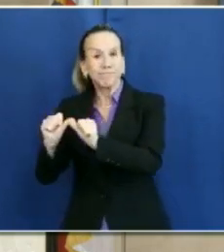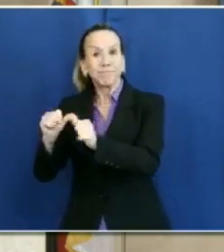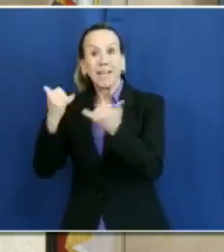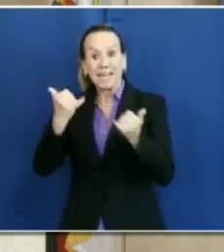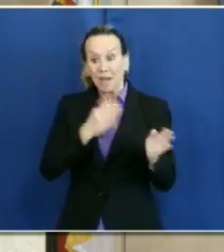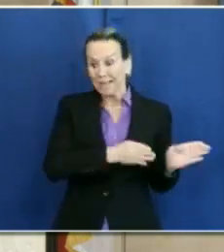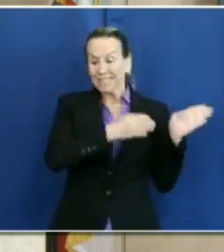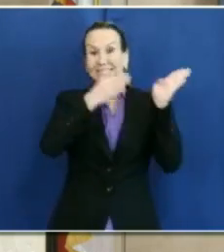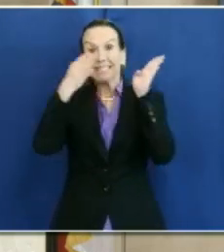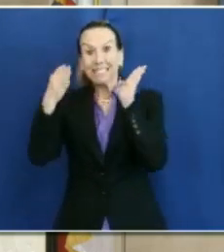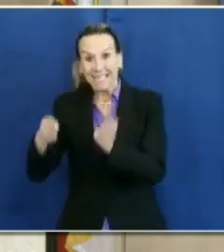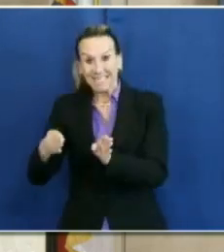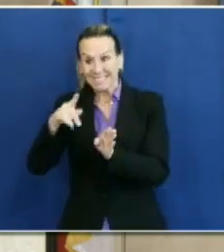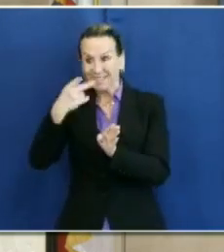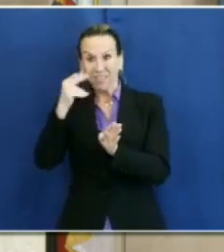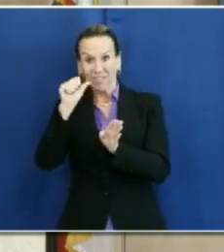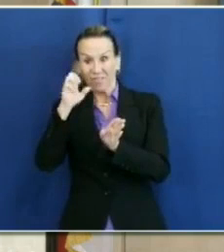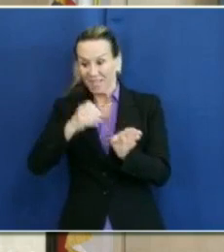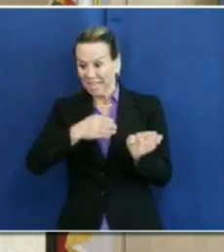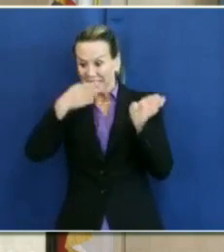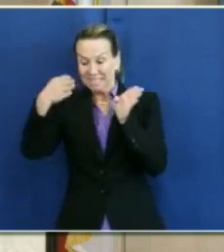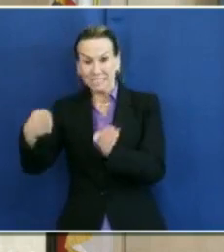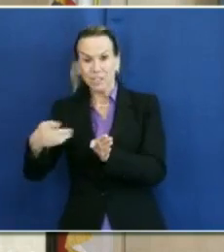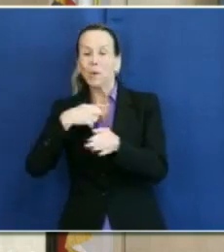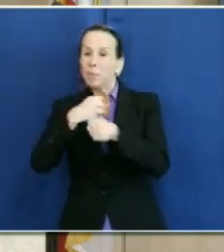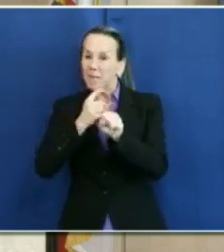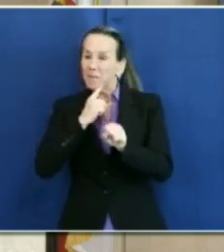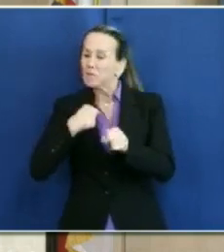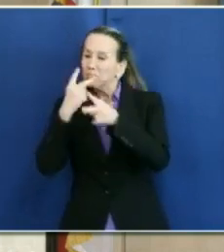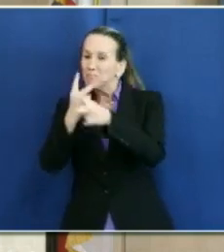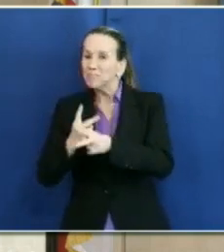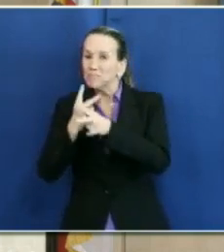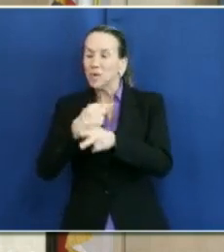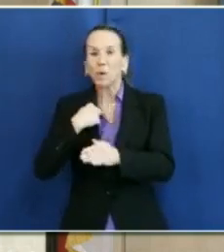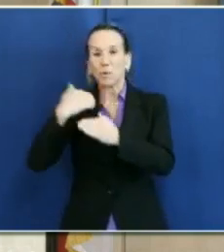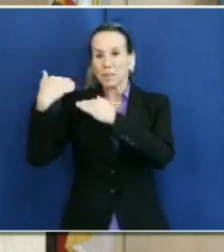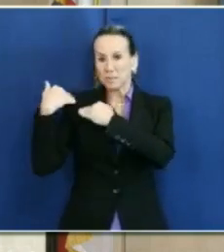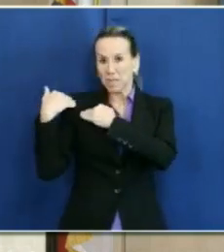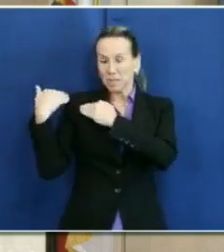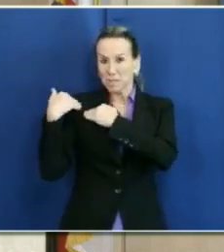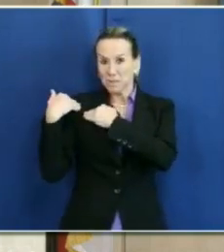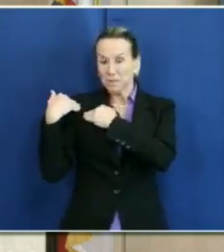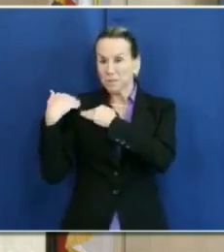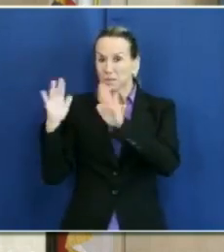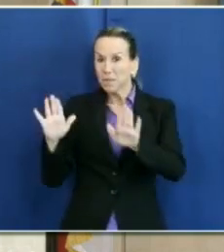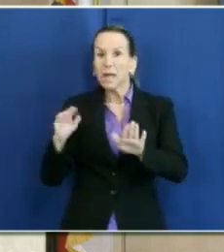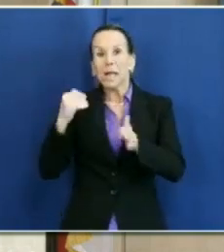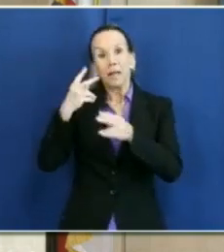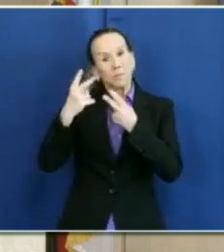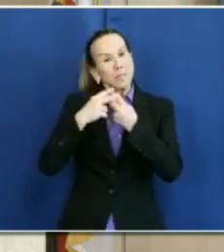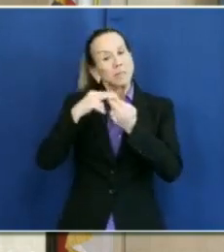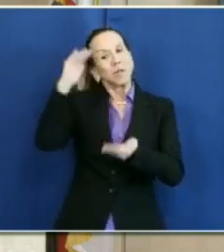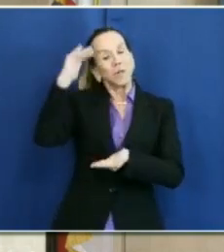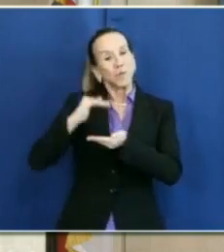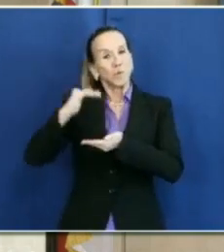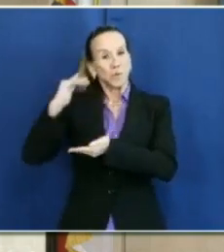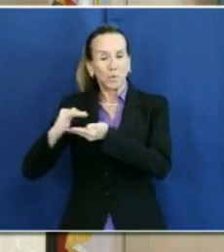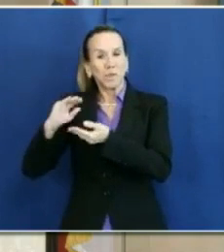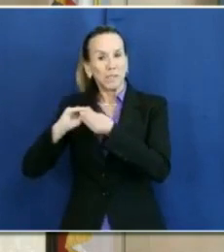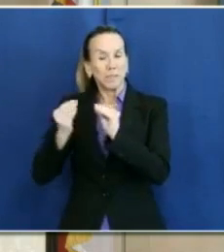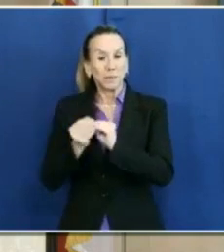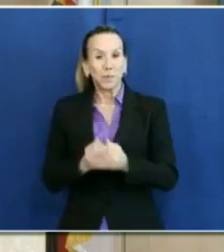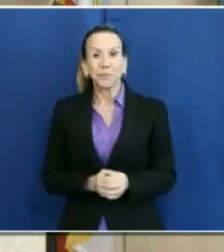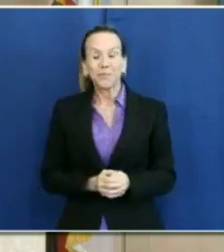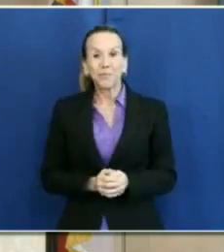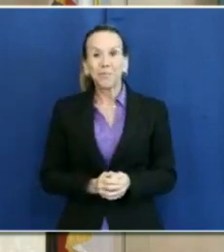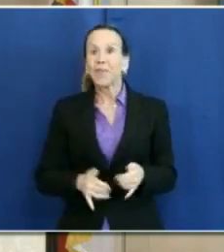into the next phase of where we go, that we do it cautiously, we do it responsibly, and that we keep our case count down. Today is